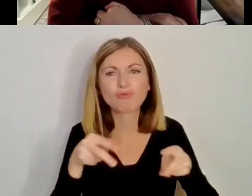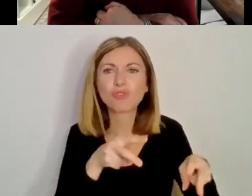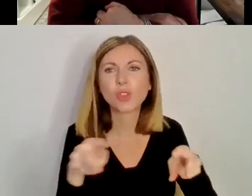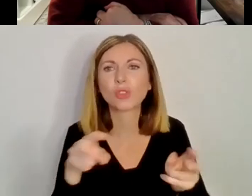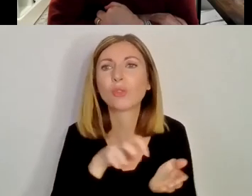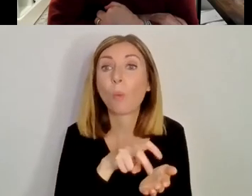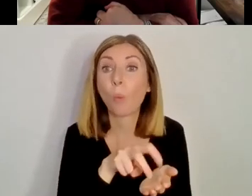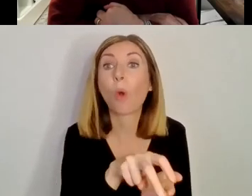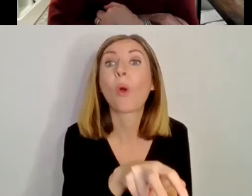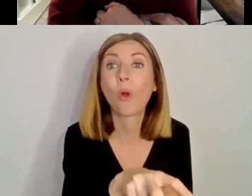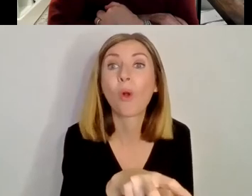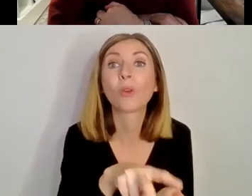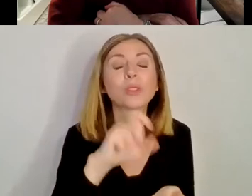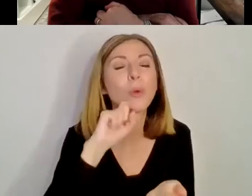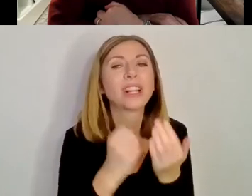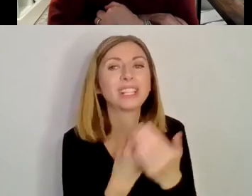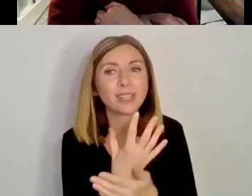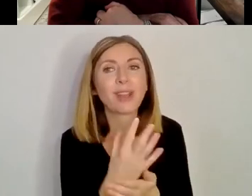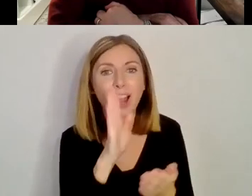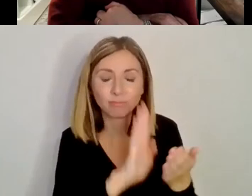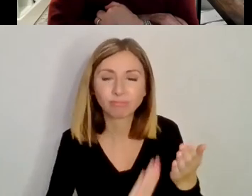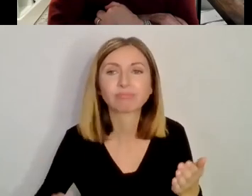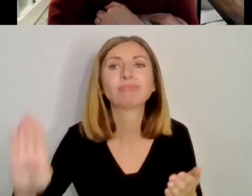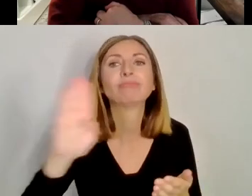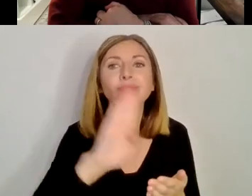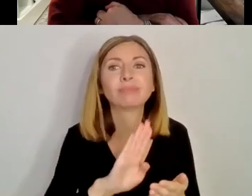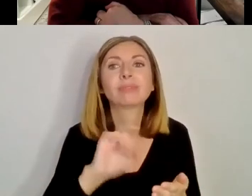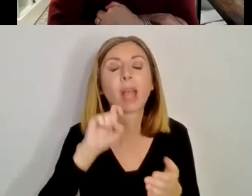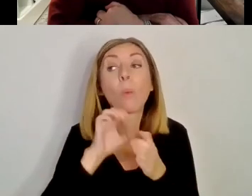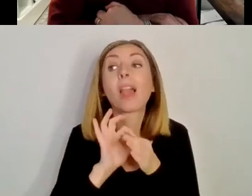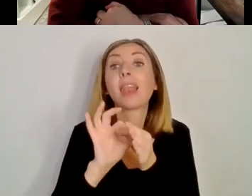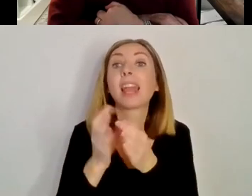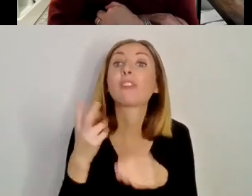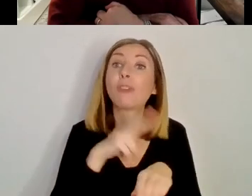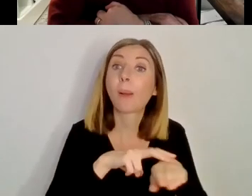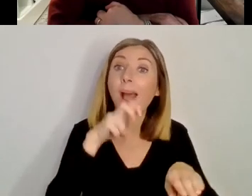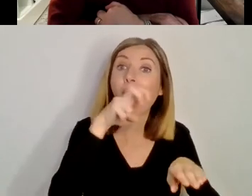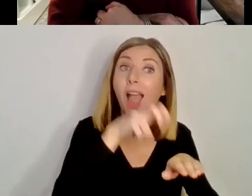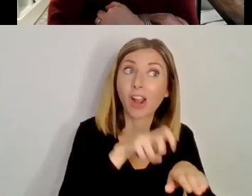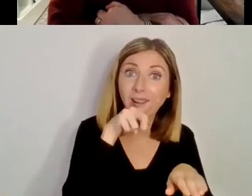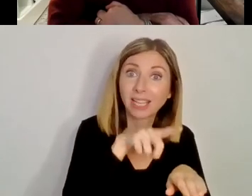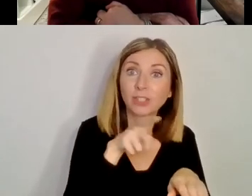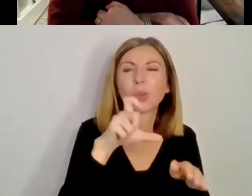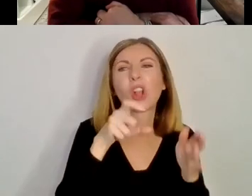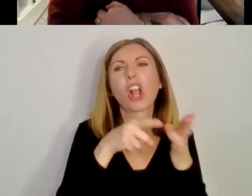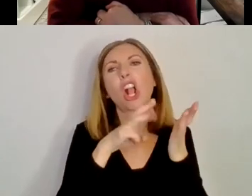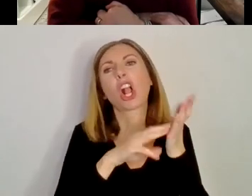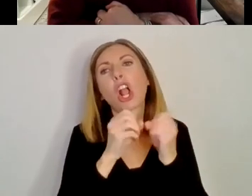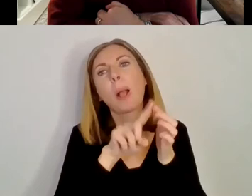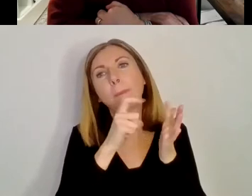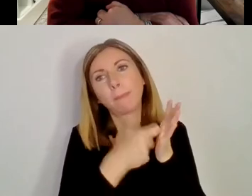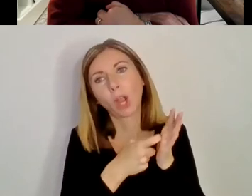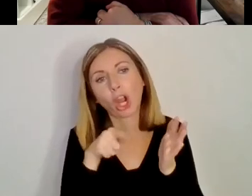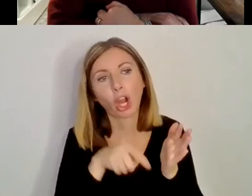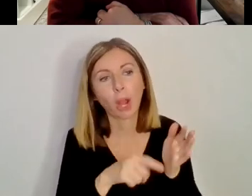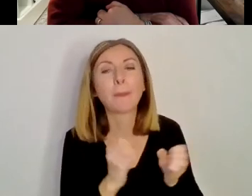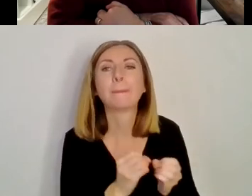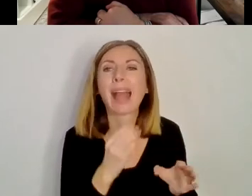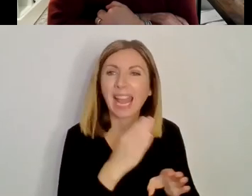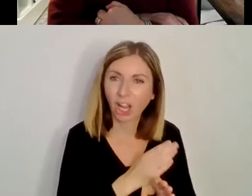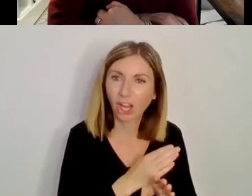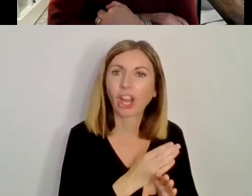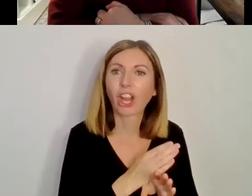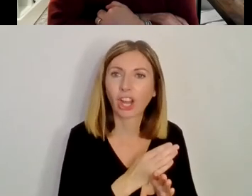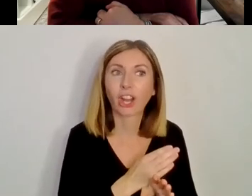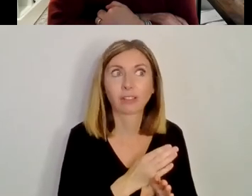sort of, as it's been developed throughout the borough as well, which will link from Ireland through Cumber, Banger, and hopefully